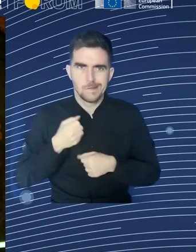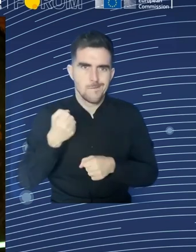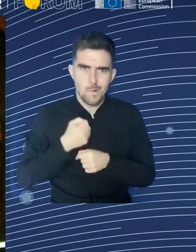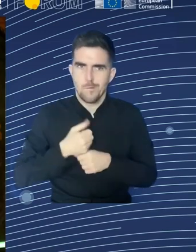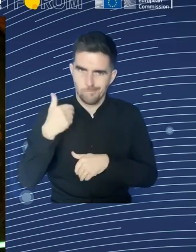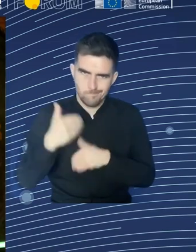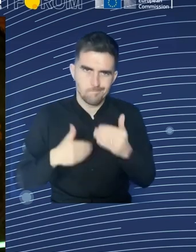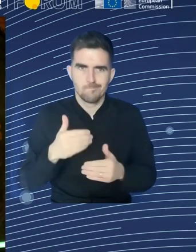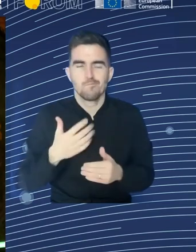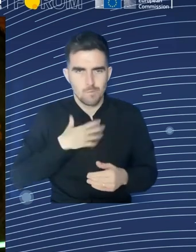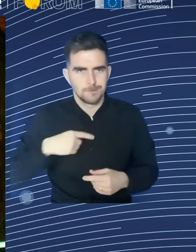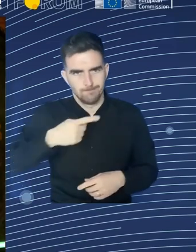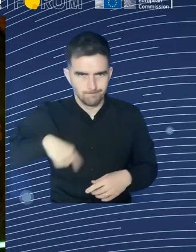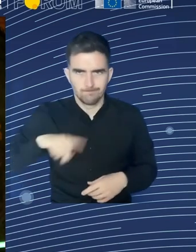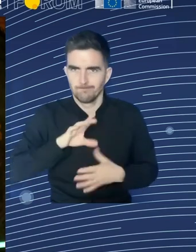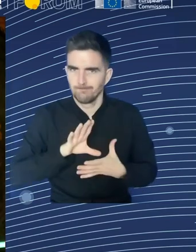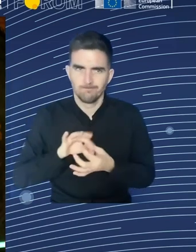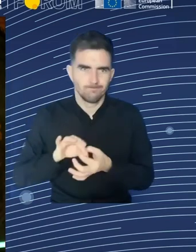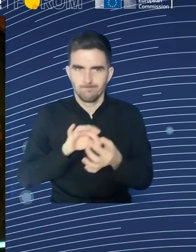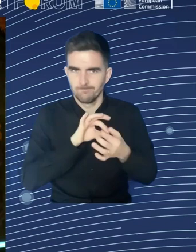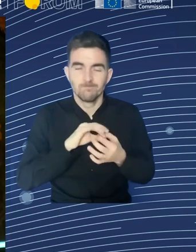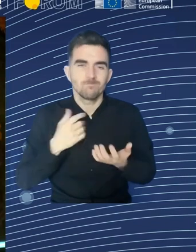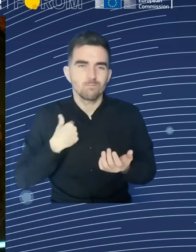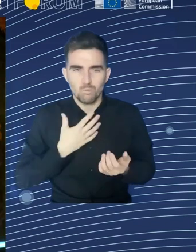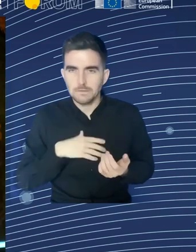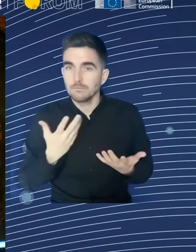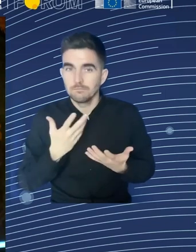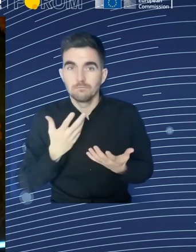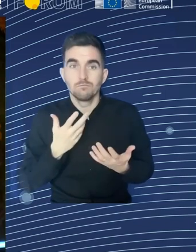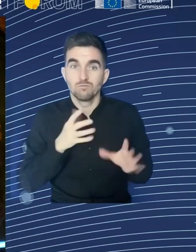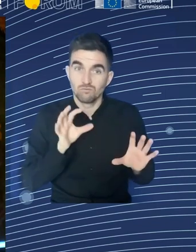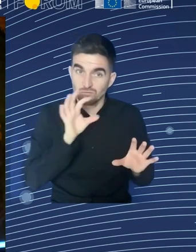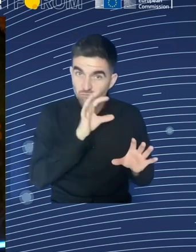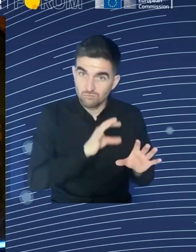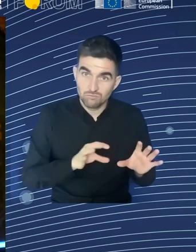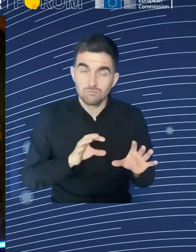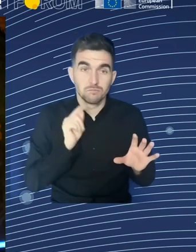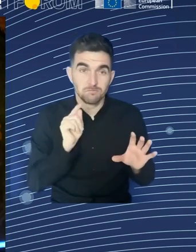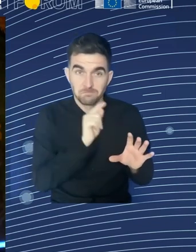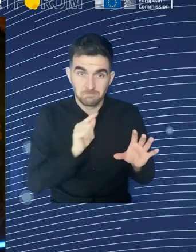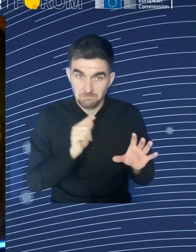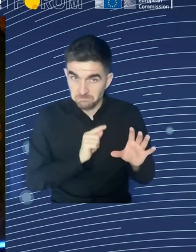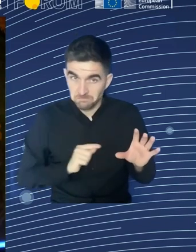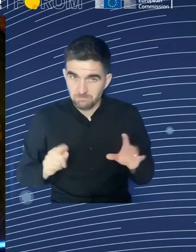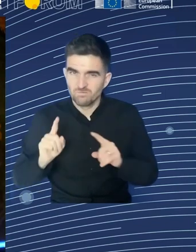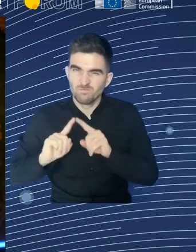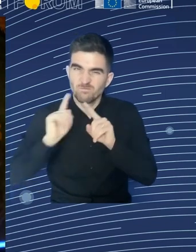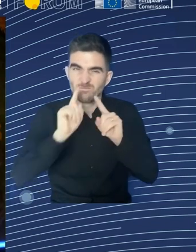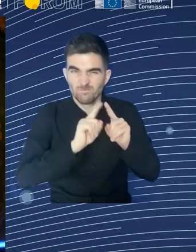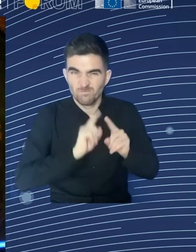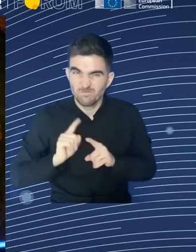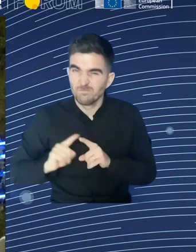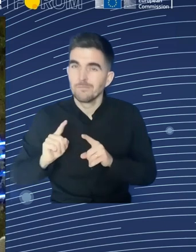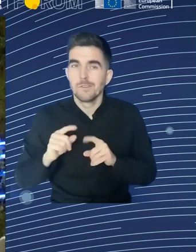different organizations. I myself, I'm privileged to be part of the European Committee of the Regions, where we discussed so